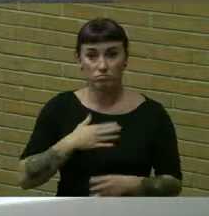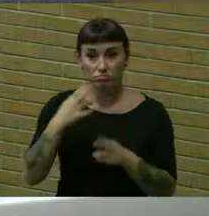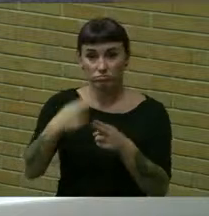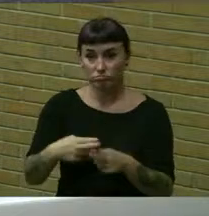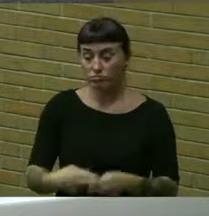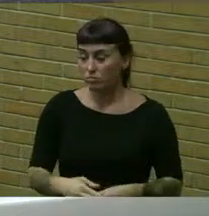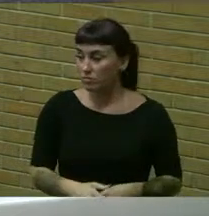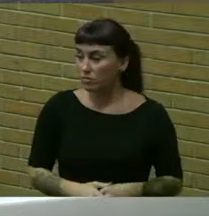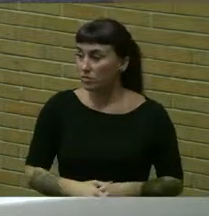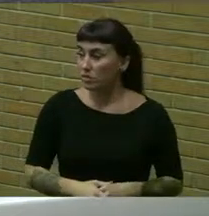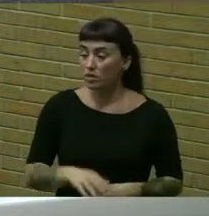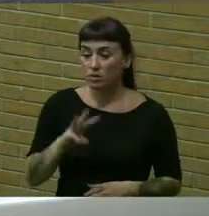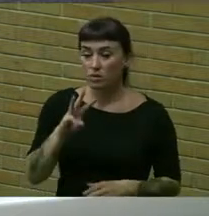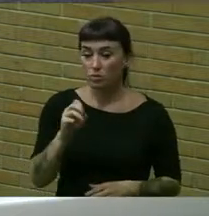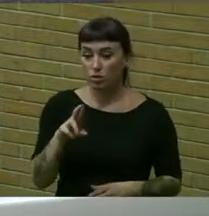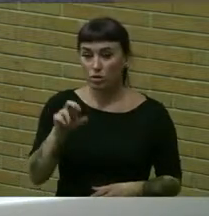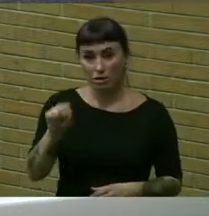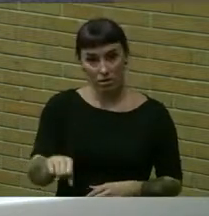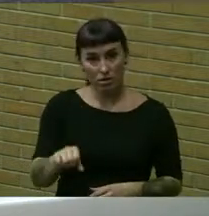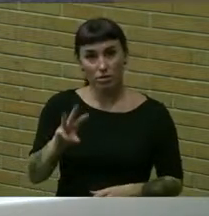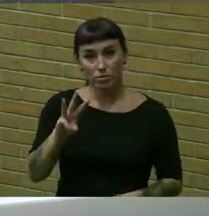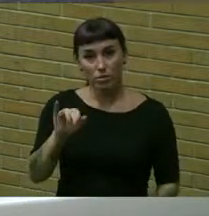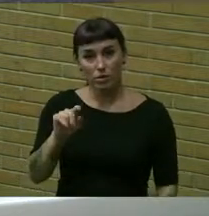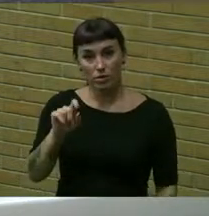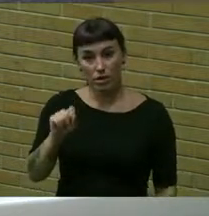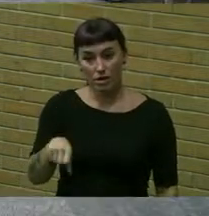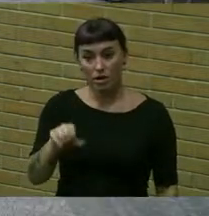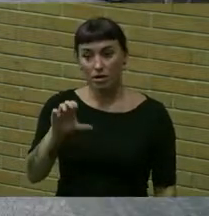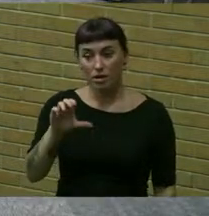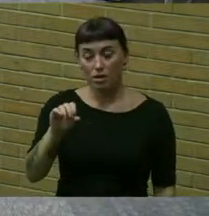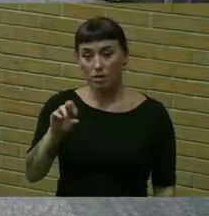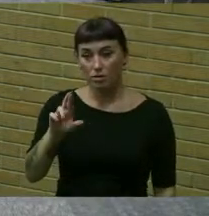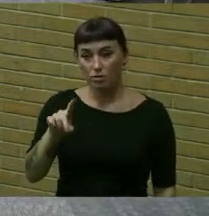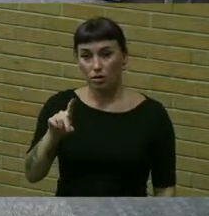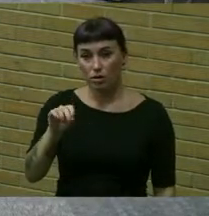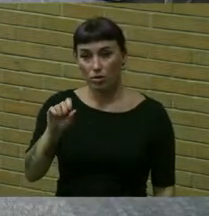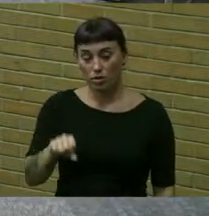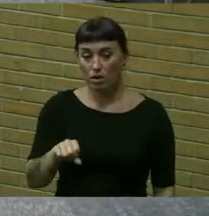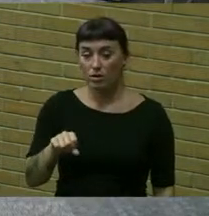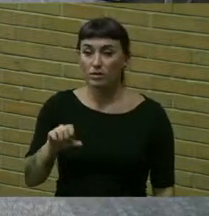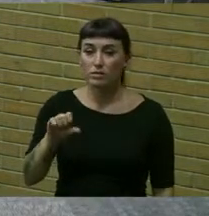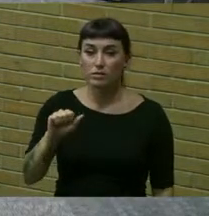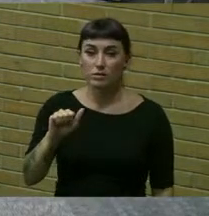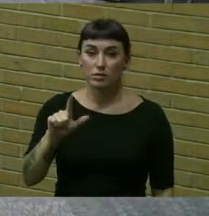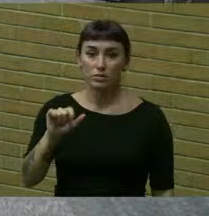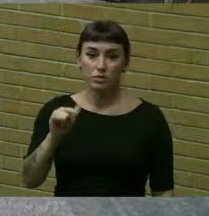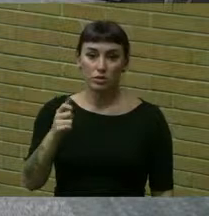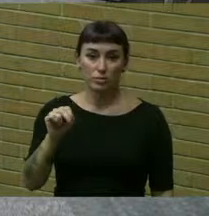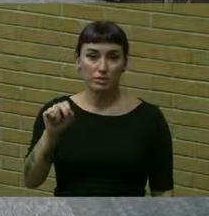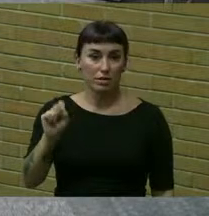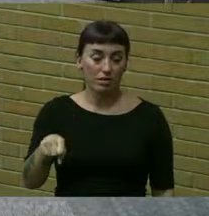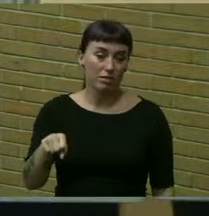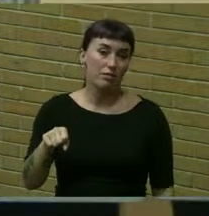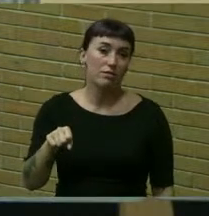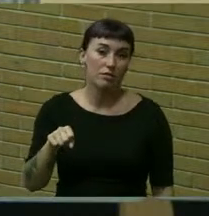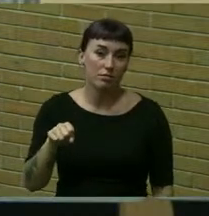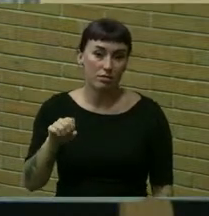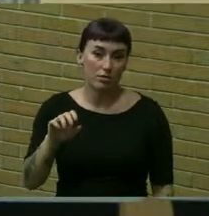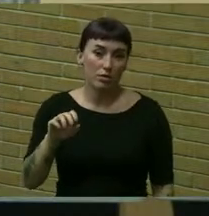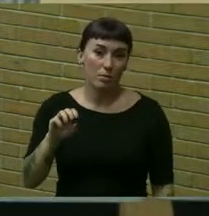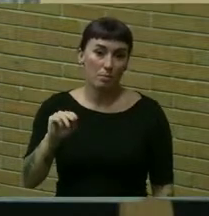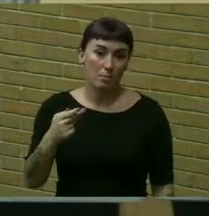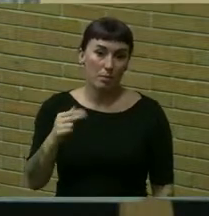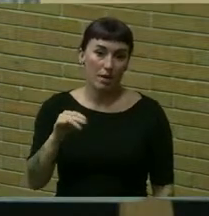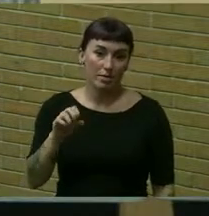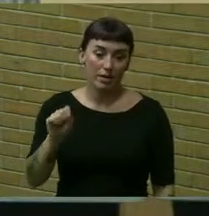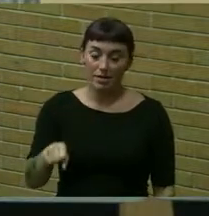the roll council member werner aye council member will aye council member corrado aye council member salzman aye supervisor